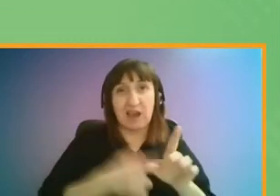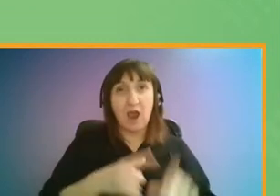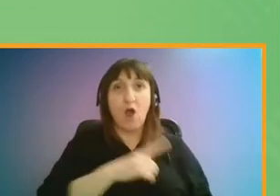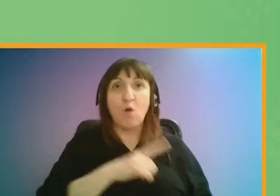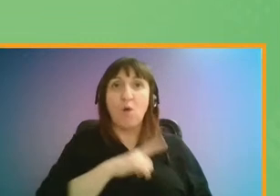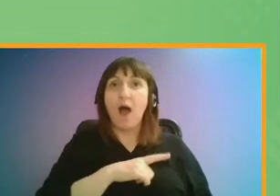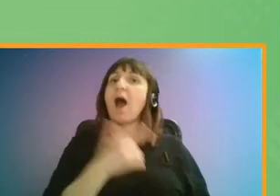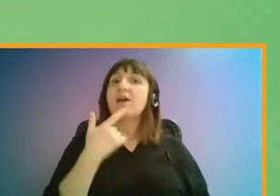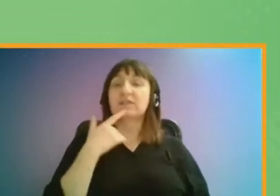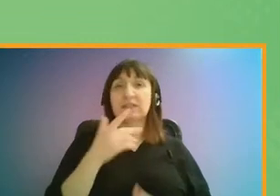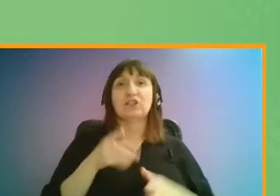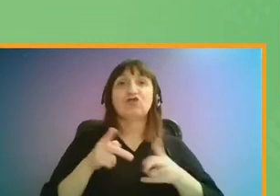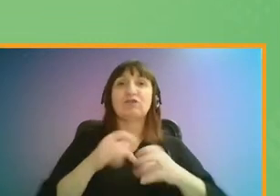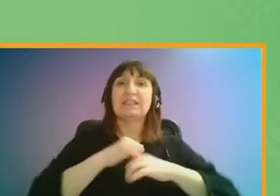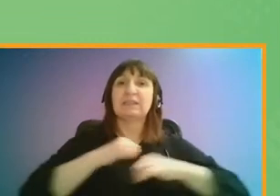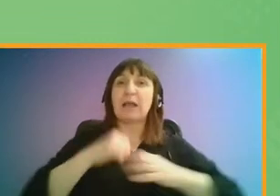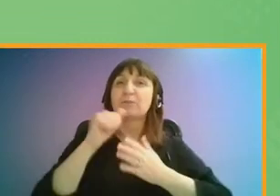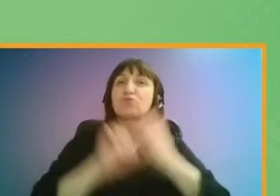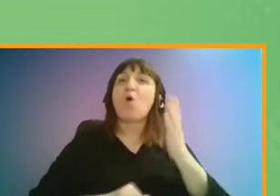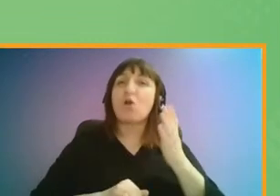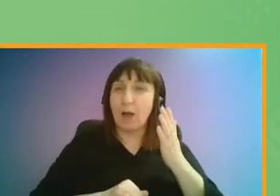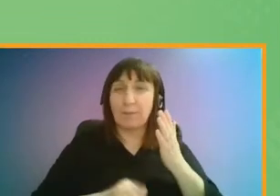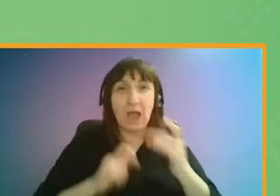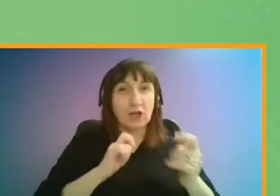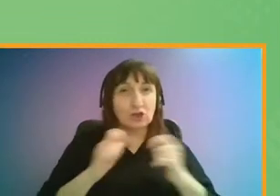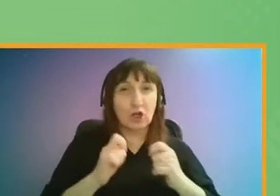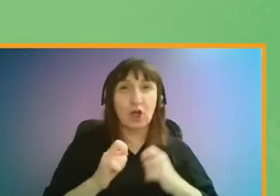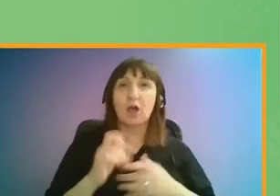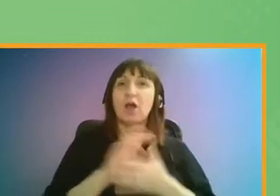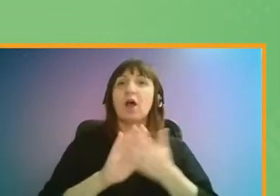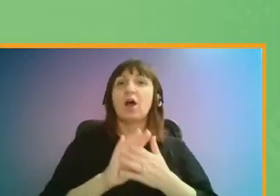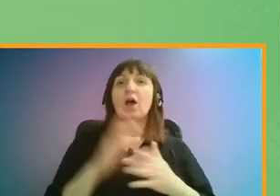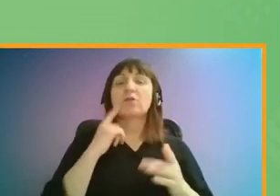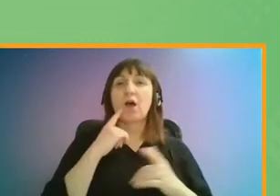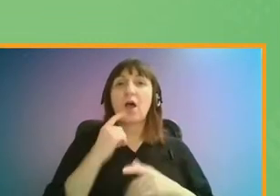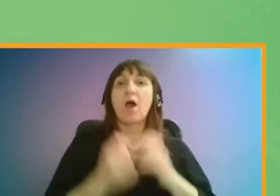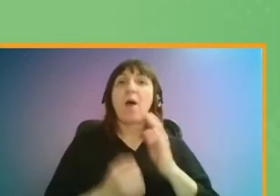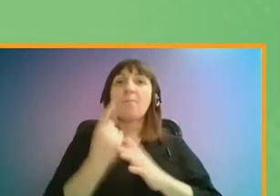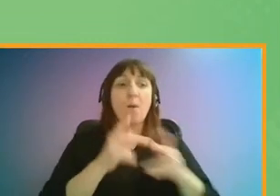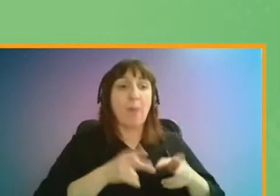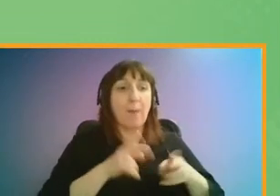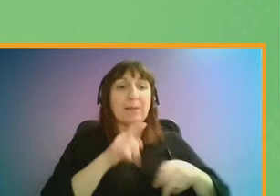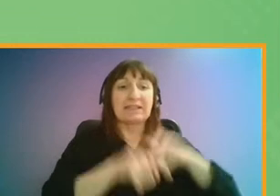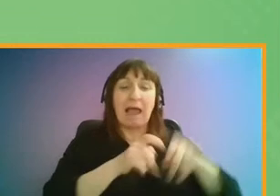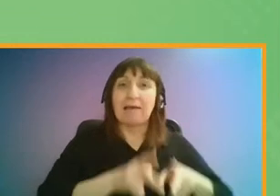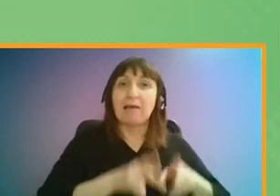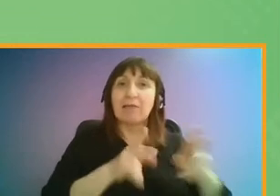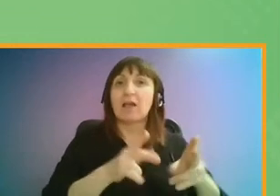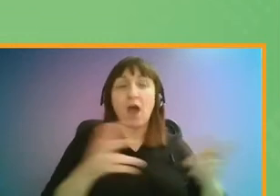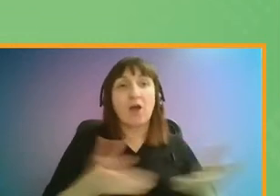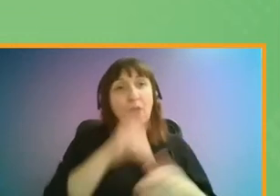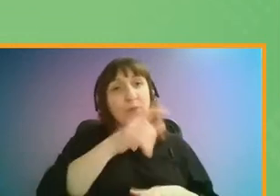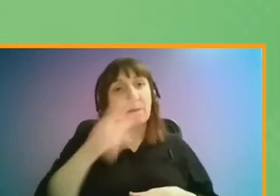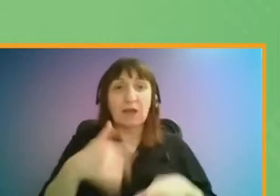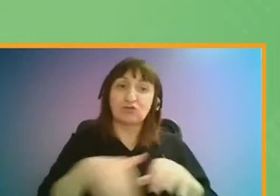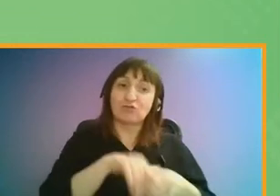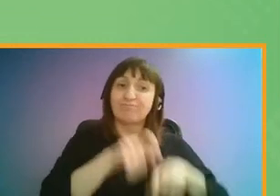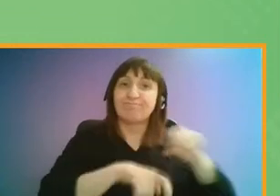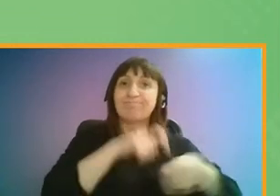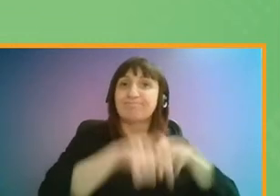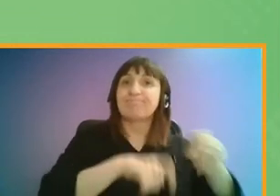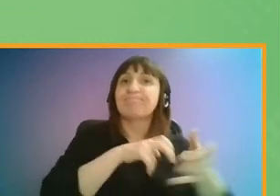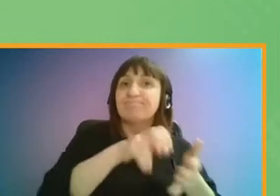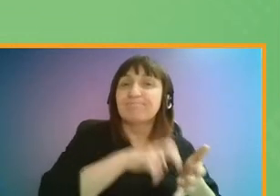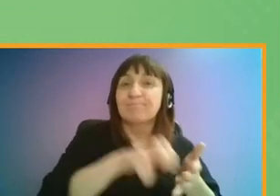TfL's Street Space programme, a series of changes like low traffic neighbourhoods and pop-up cycle lanes that have been designed to encourage more people to take up active travel,